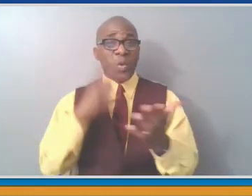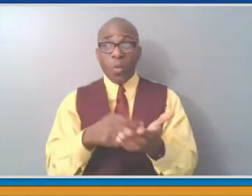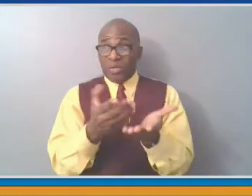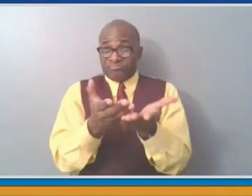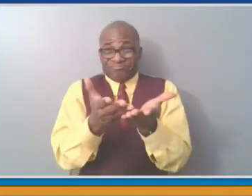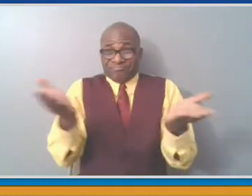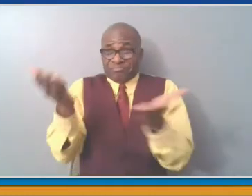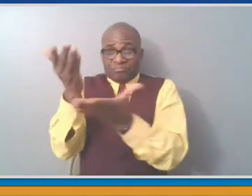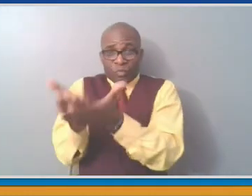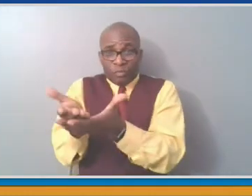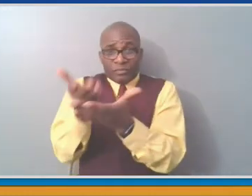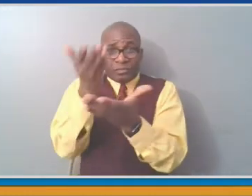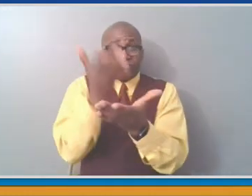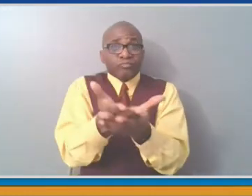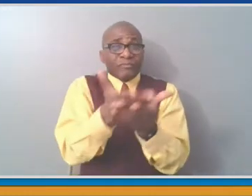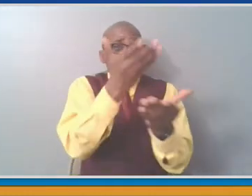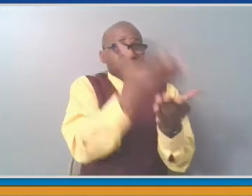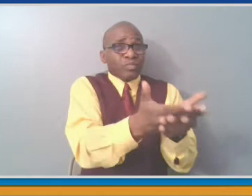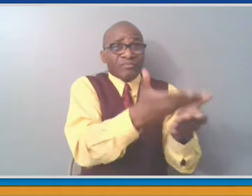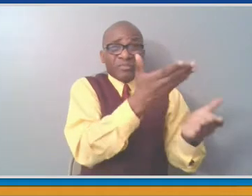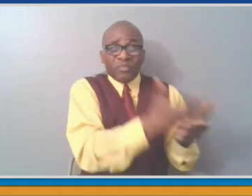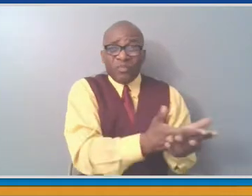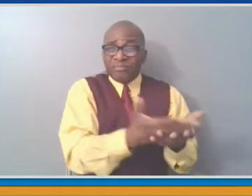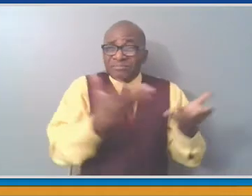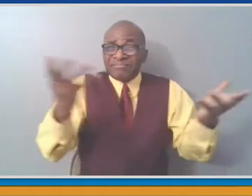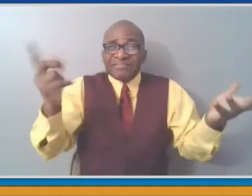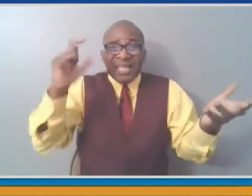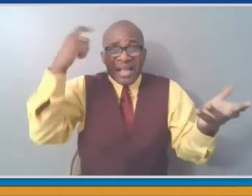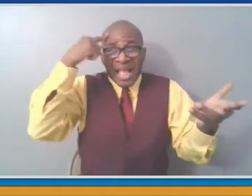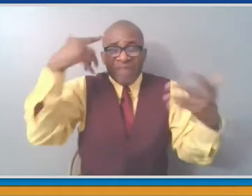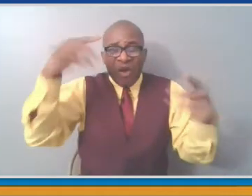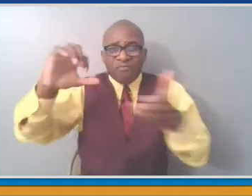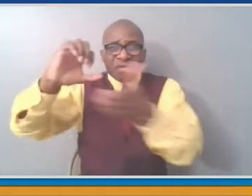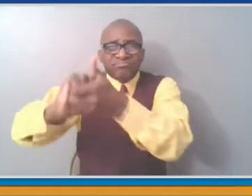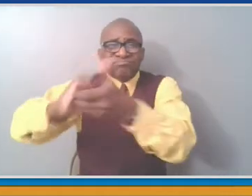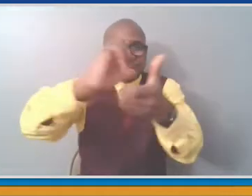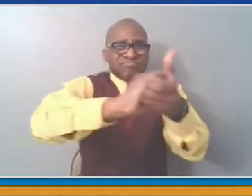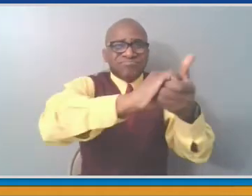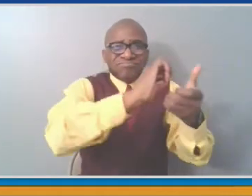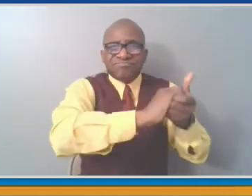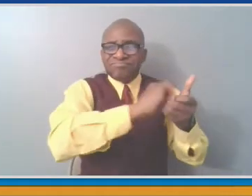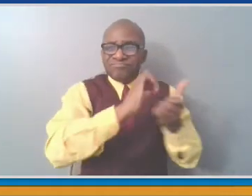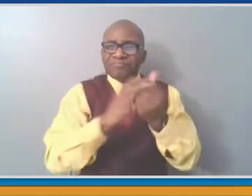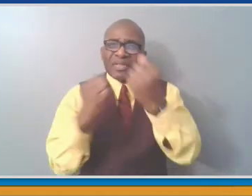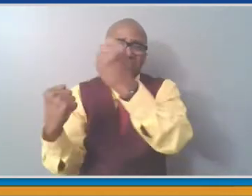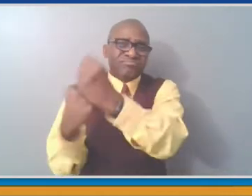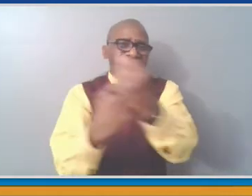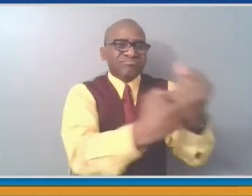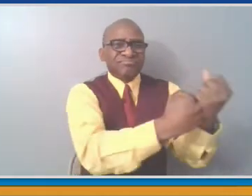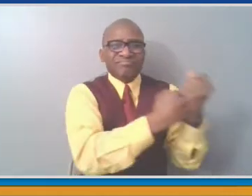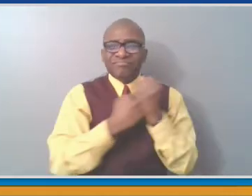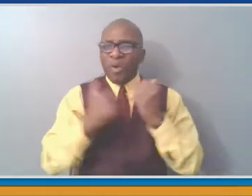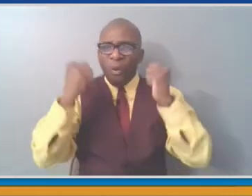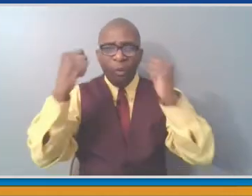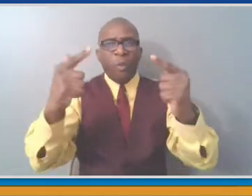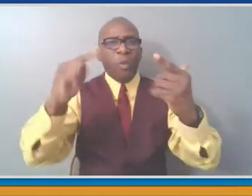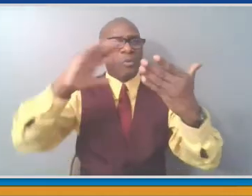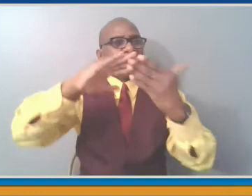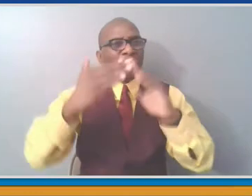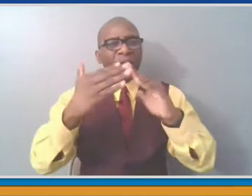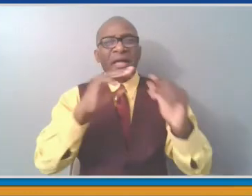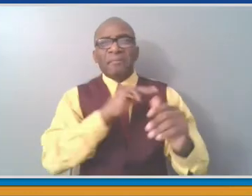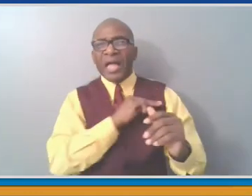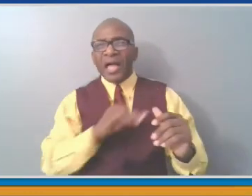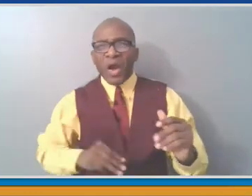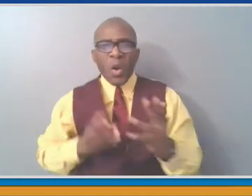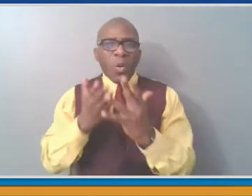and town supervisors, but also with our school districts. We have a weekly call with our school districts on Monday morning as we have an afternoon call with